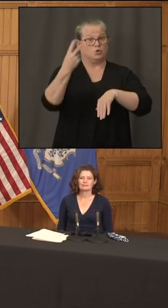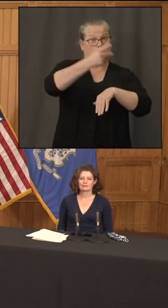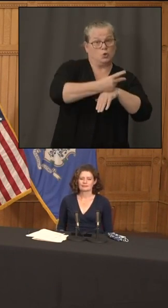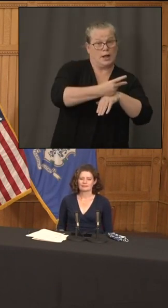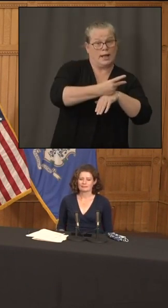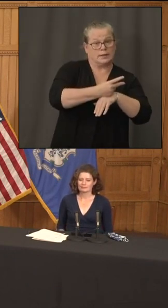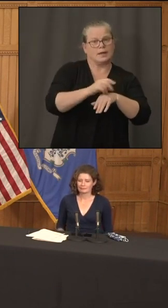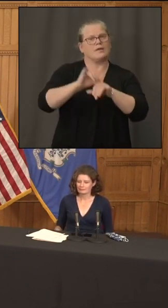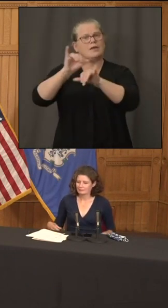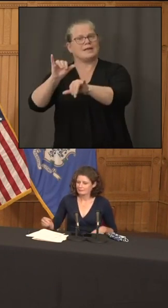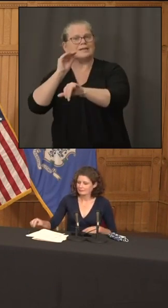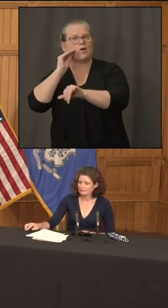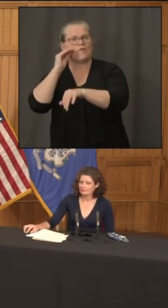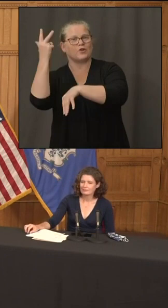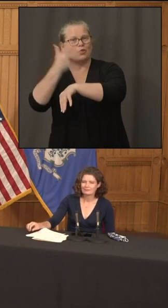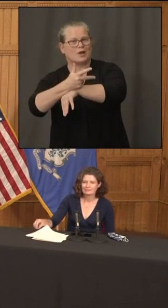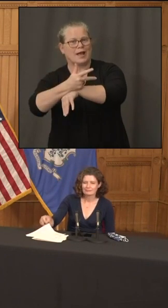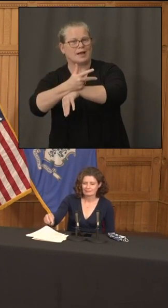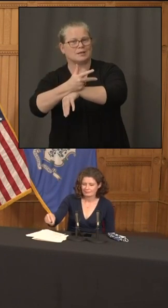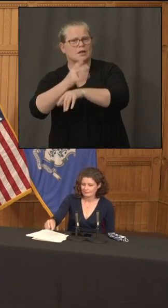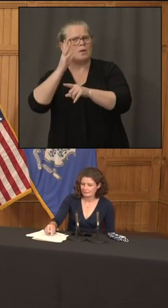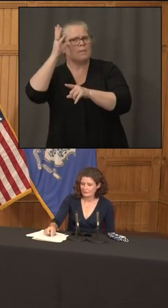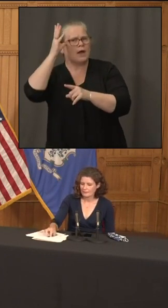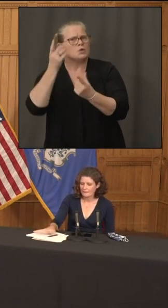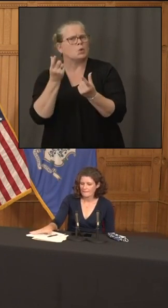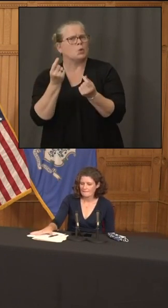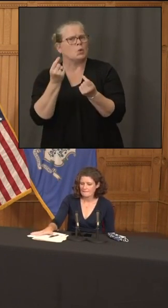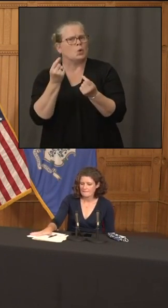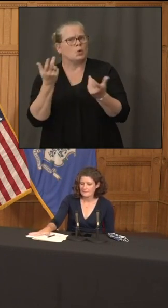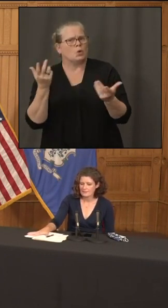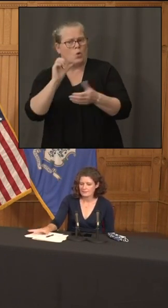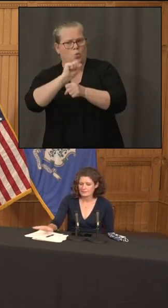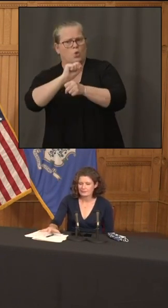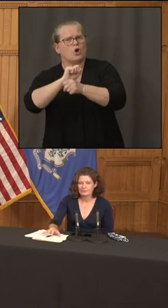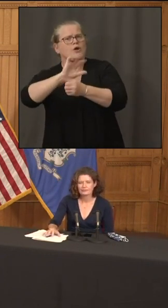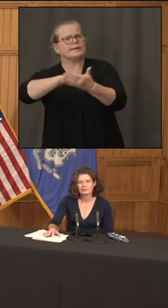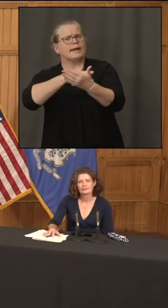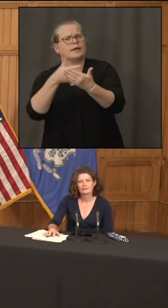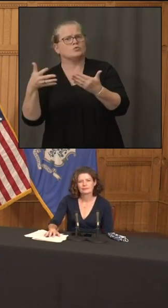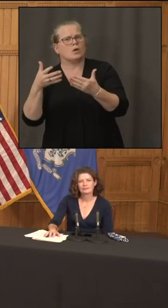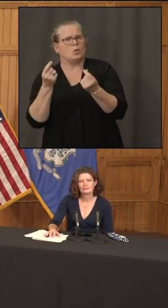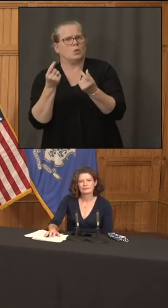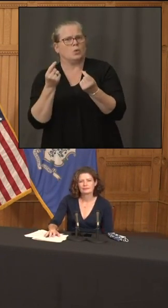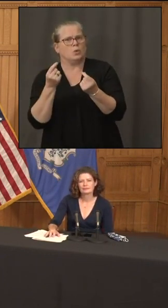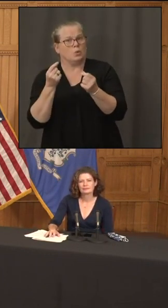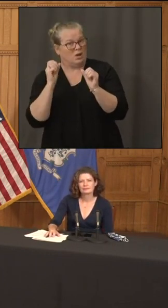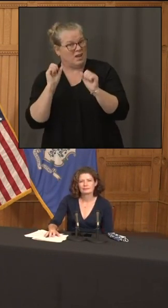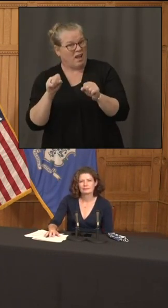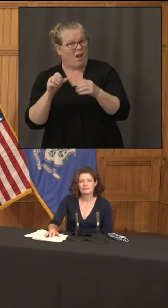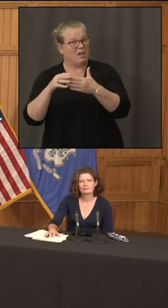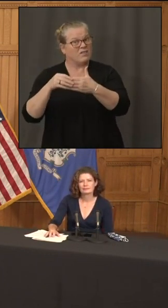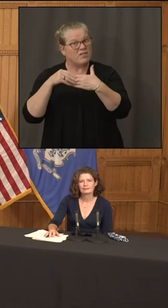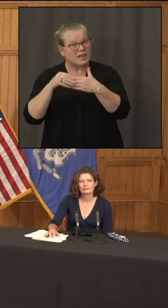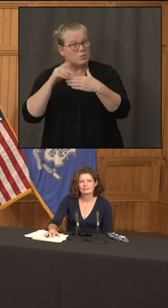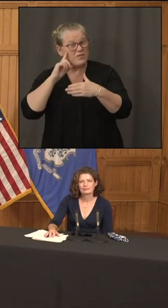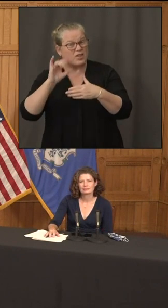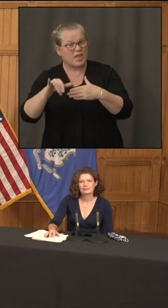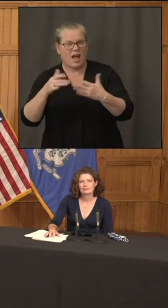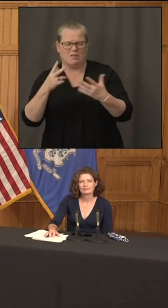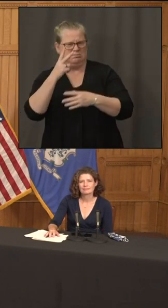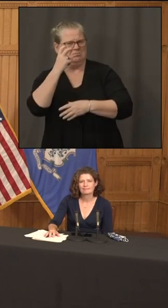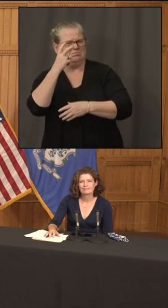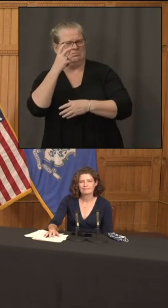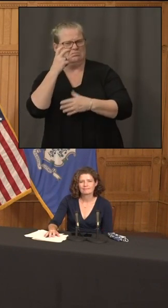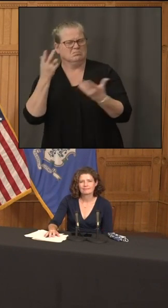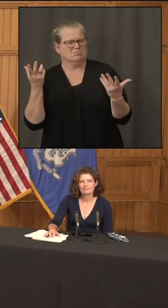nobody's uh work schedule or at least very few people's work schedules uh can accommodate that so is there